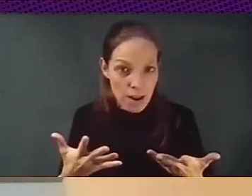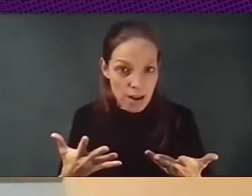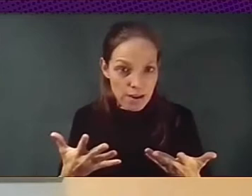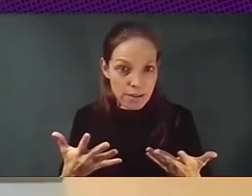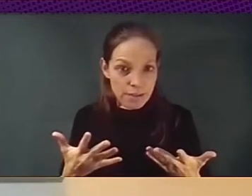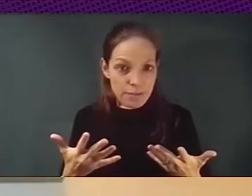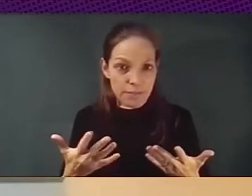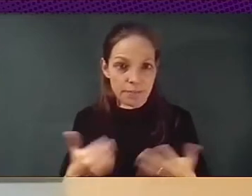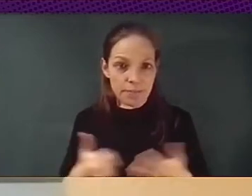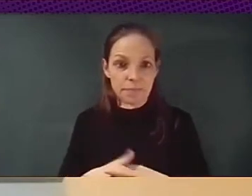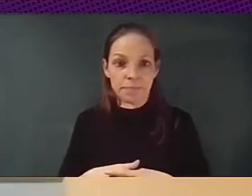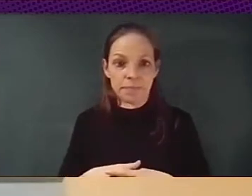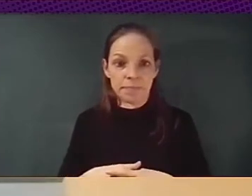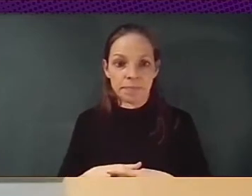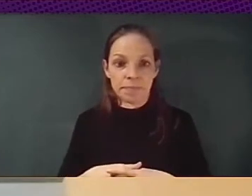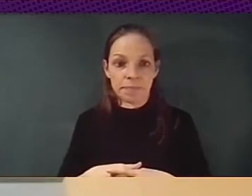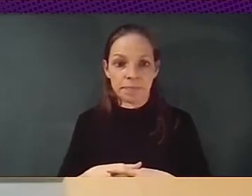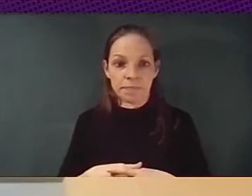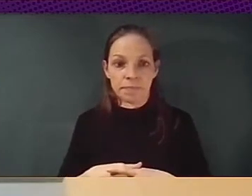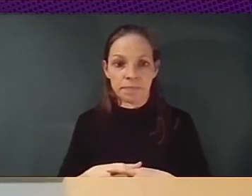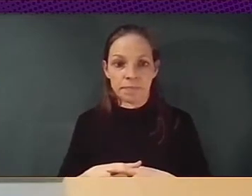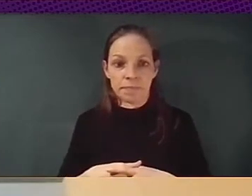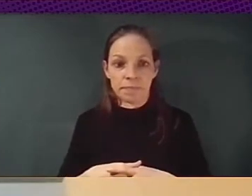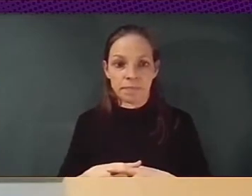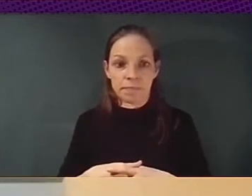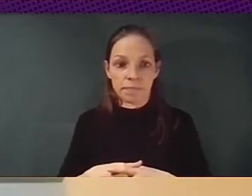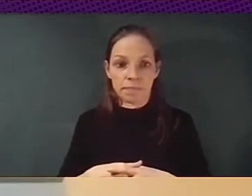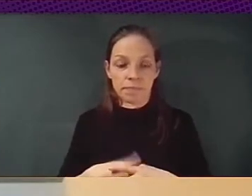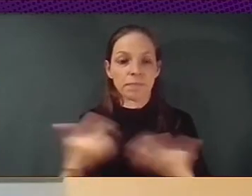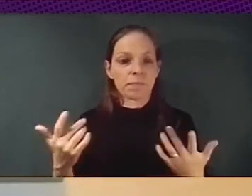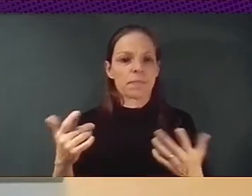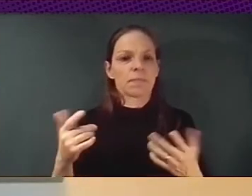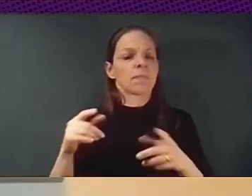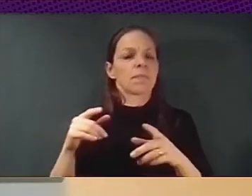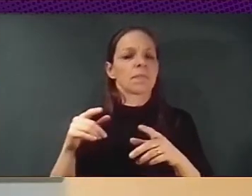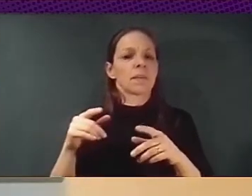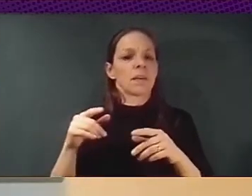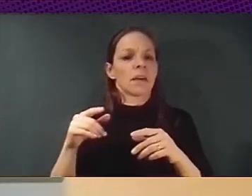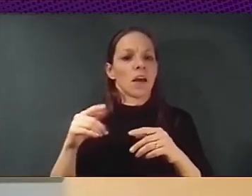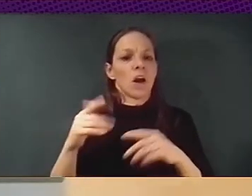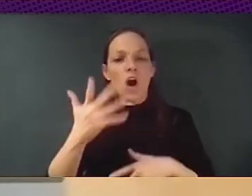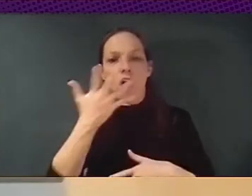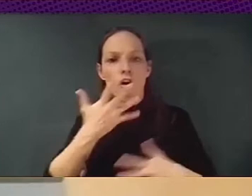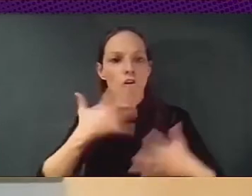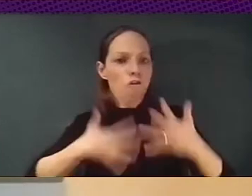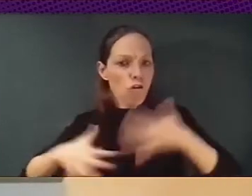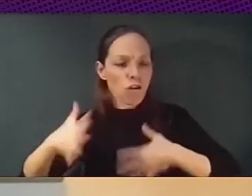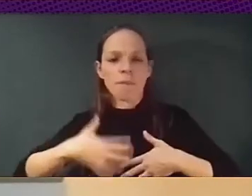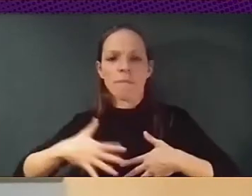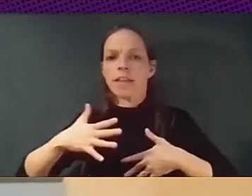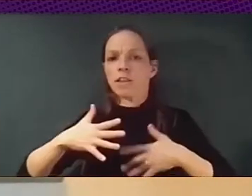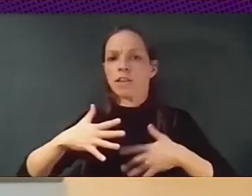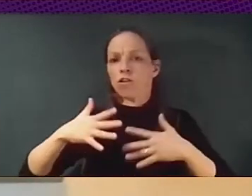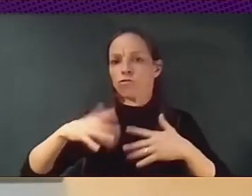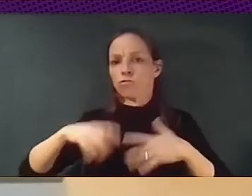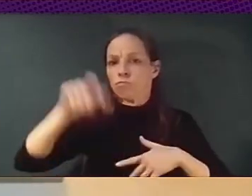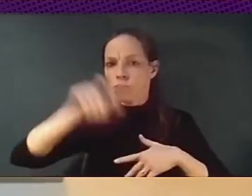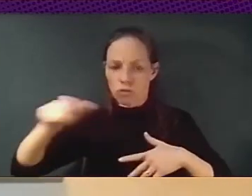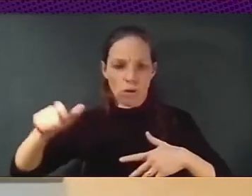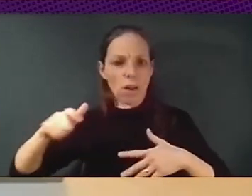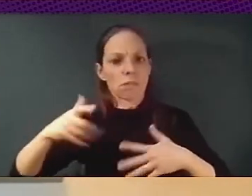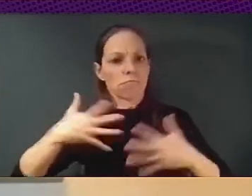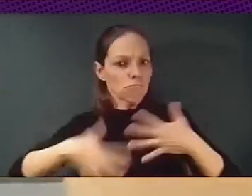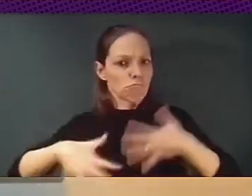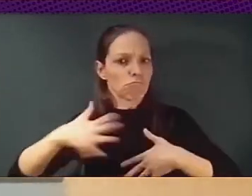critical, you know, knowledge and the critical also assets, because this is economy has a lot of economic value. So we